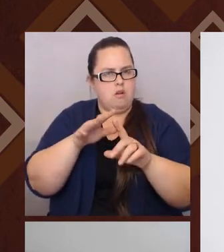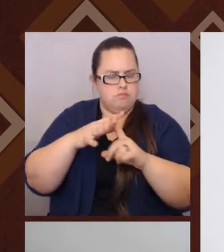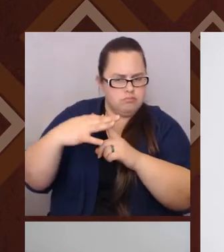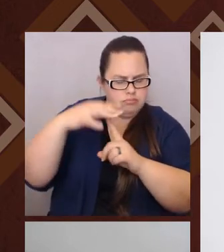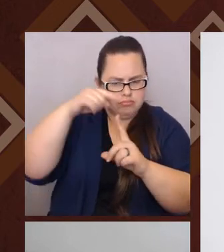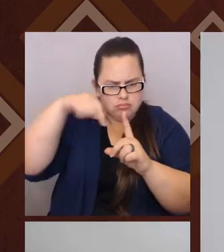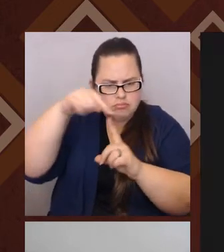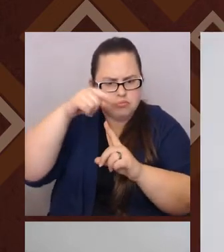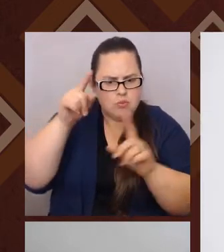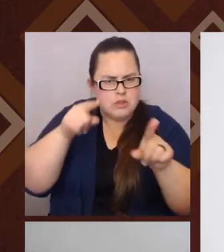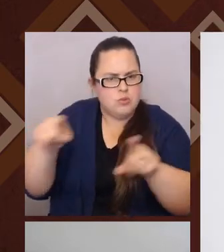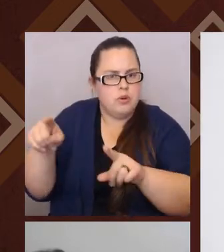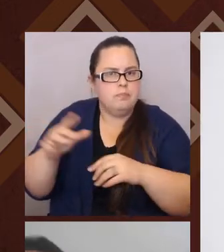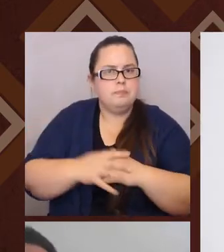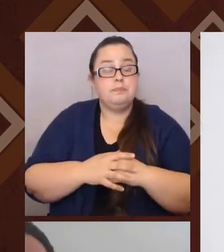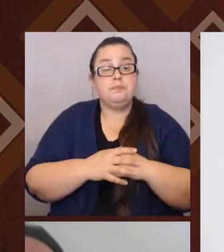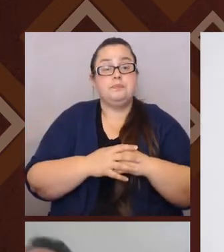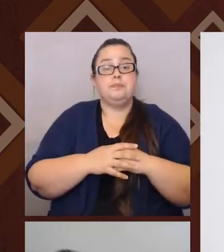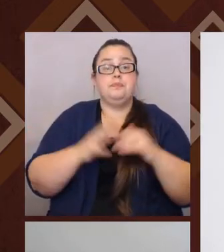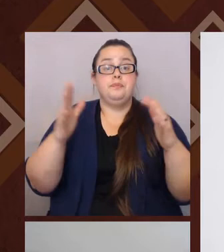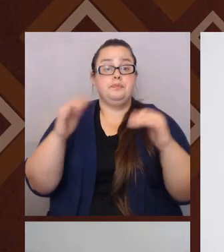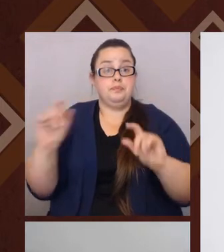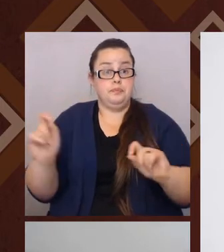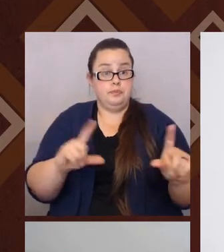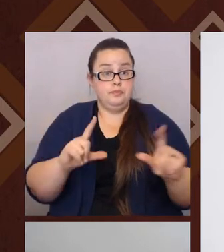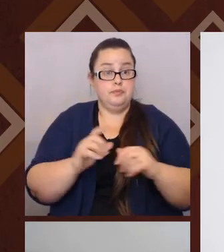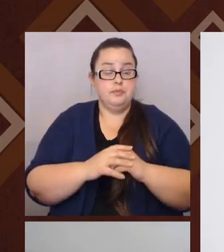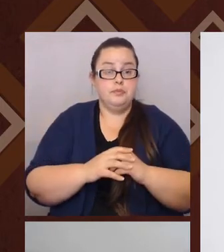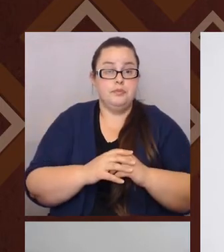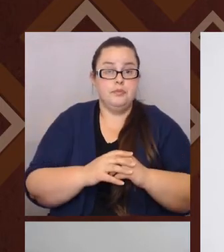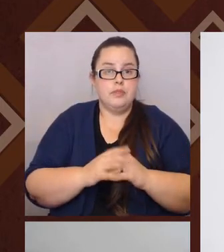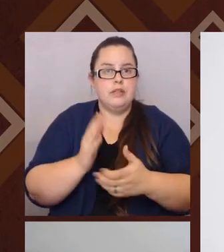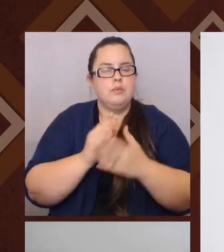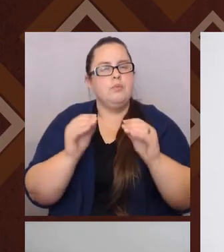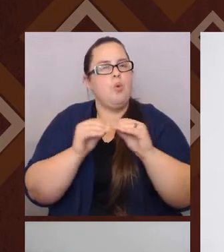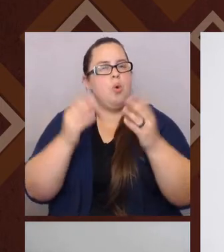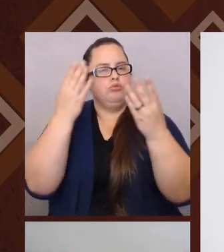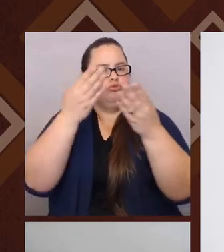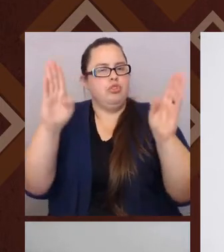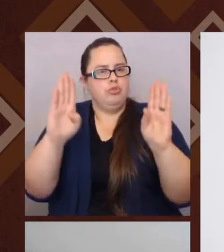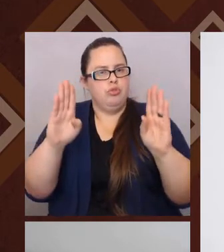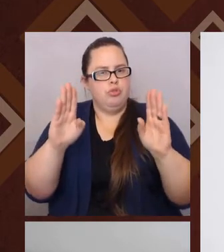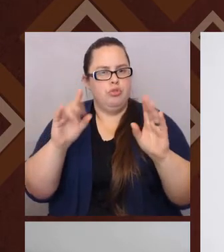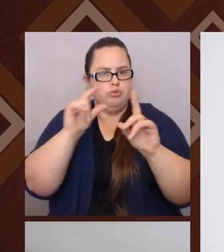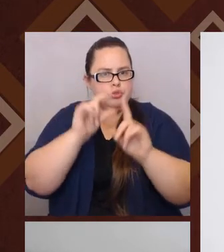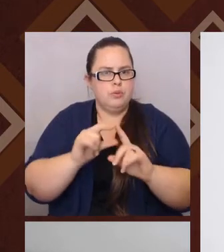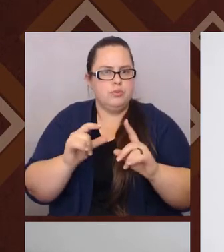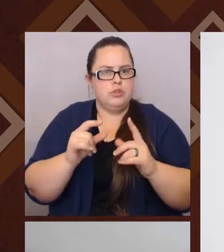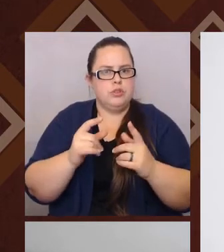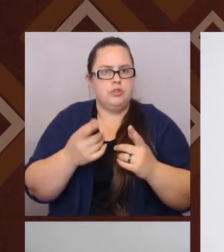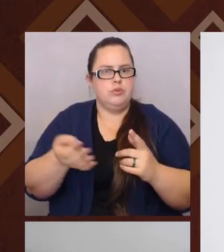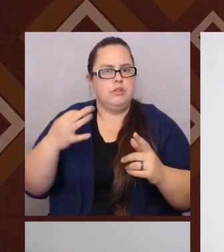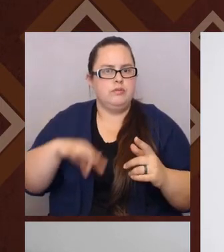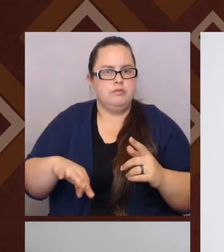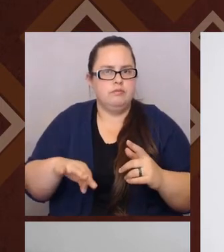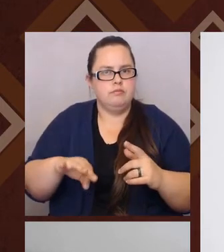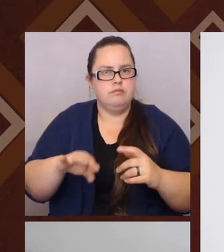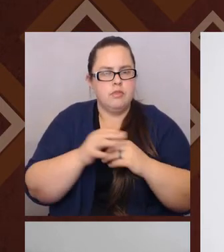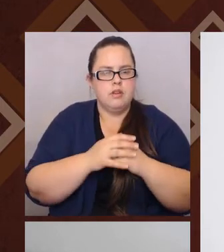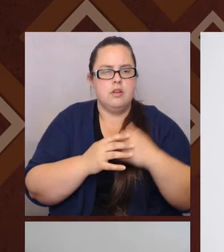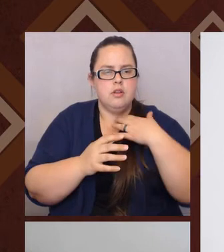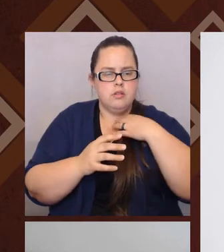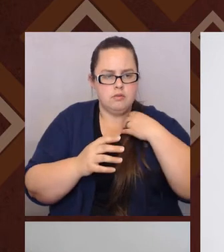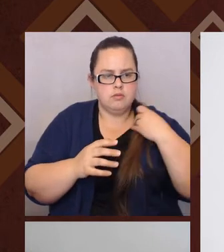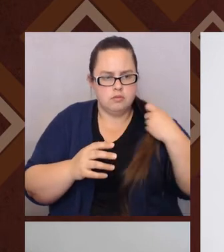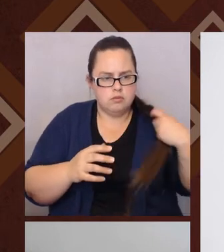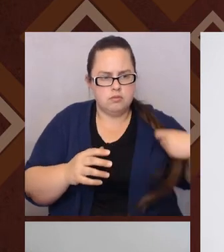let's go into the next slide and some of the, some of the more, I think, general terms that are going to be useful and against the ones used in our society on a,